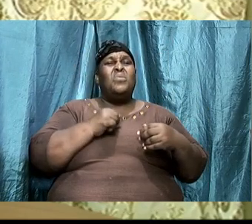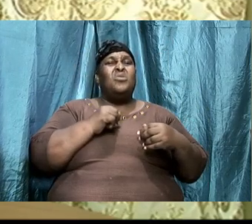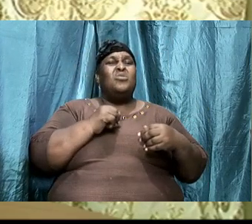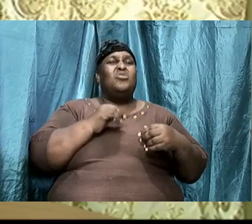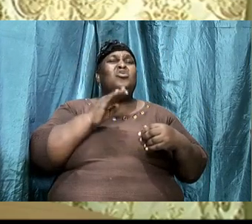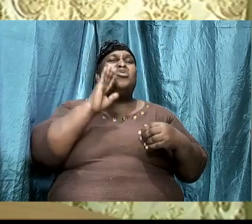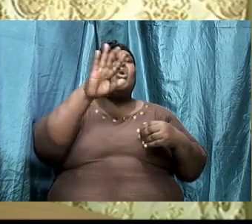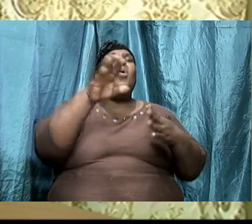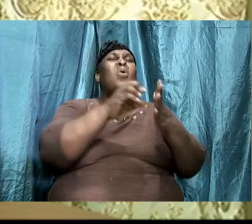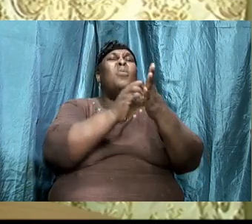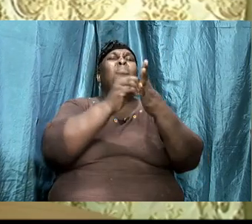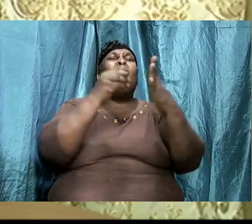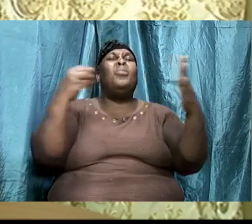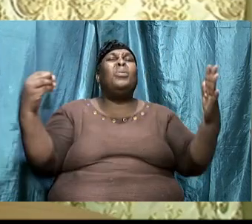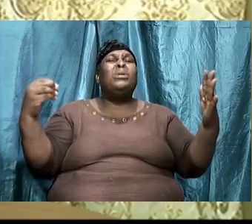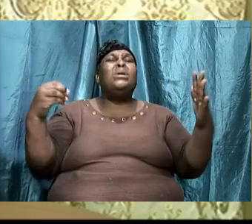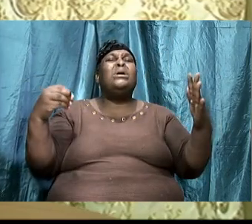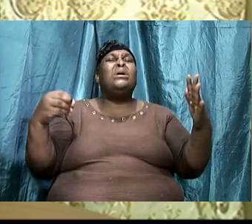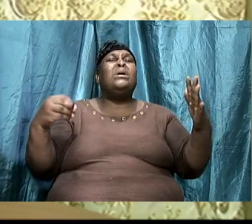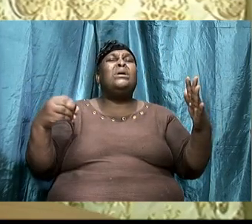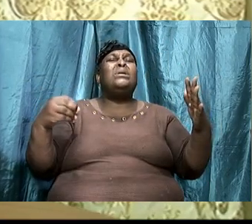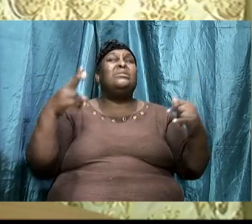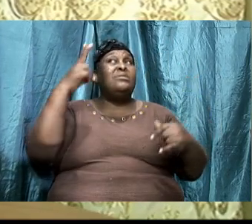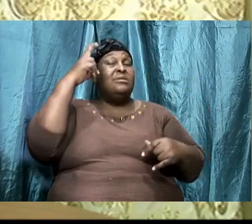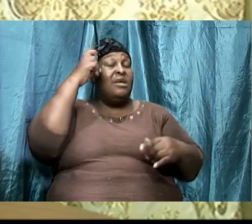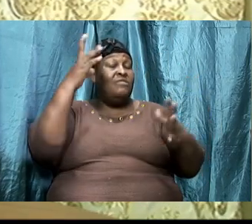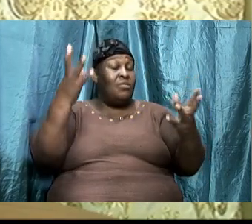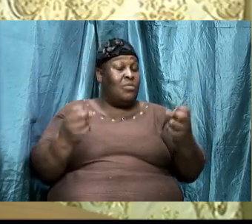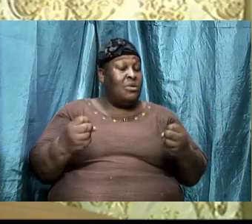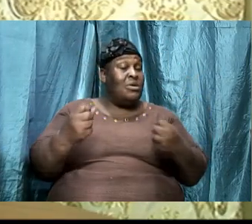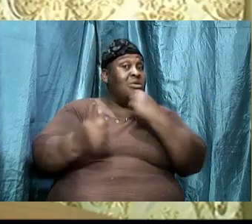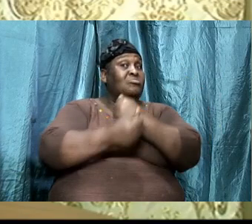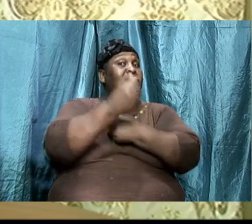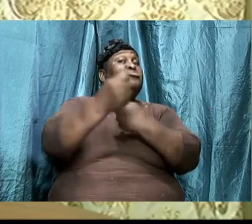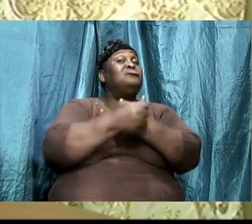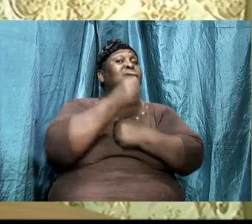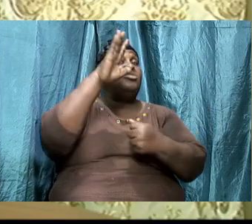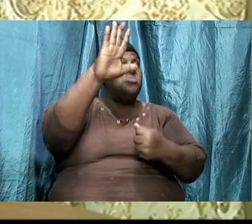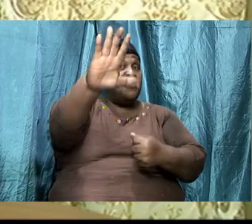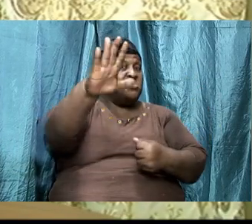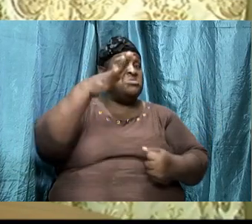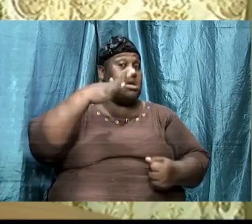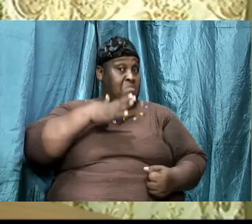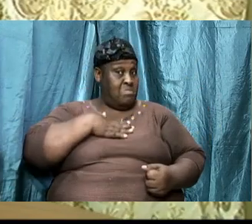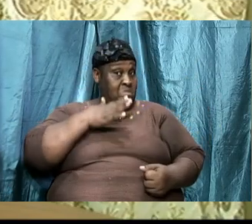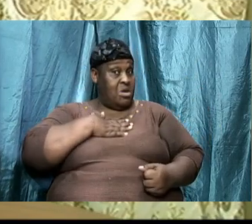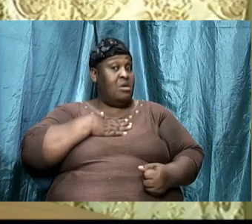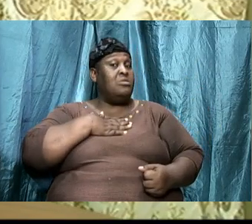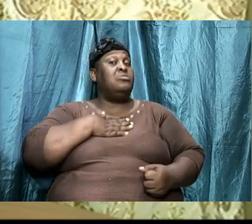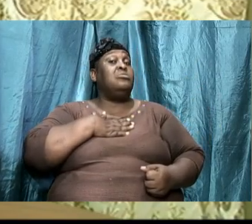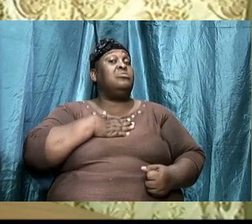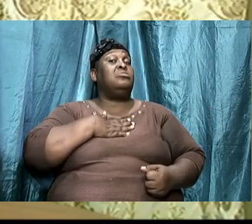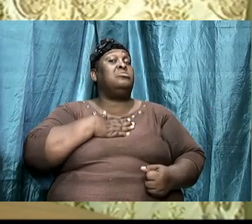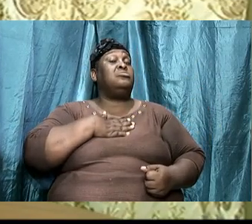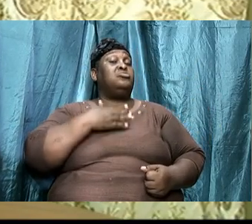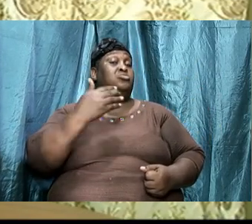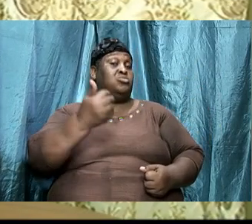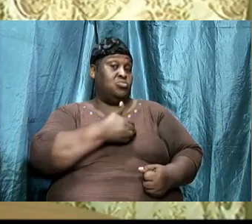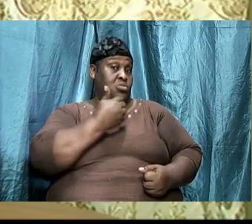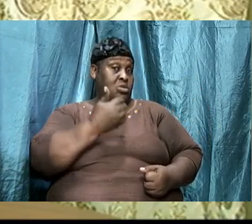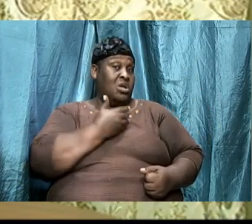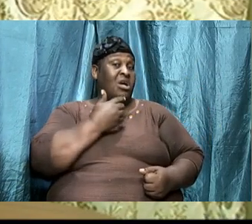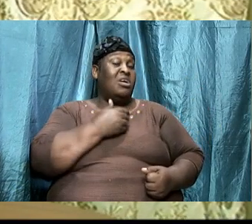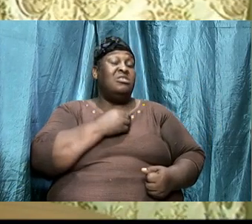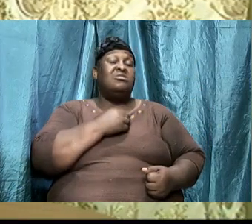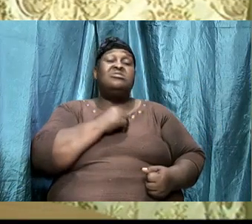your soul. He wants to destroy my soul. And he will not spare any measure to destroy us.